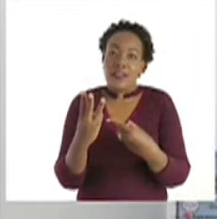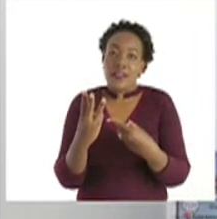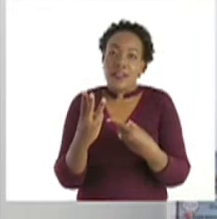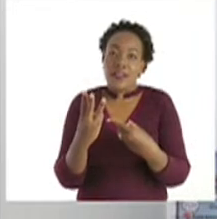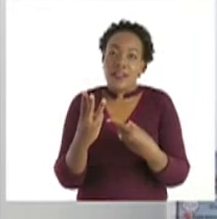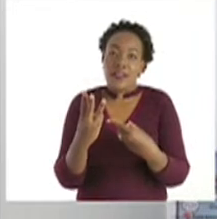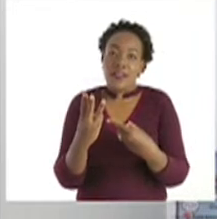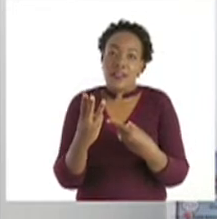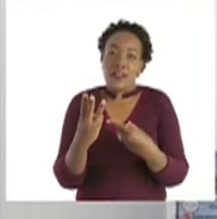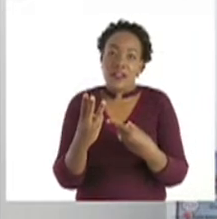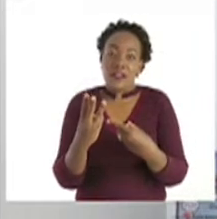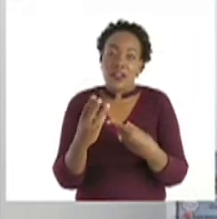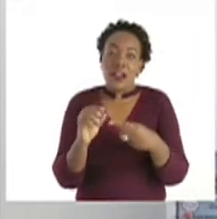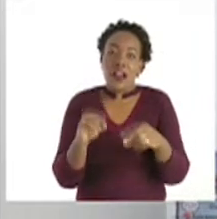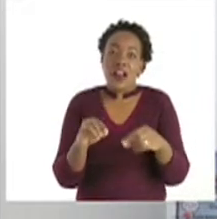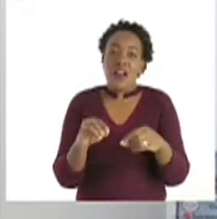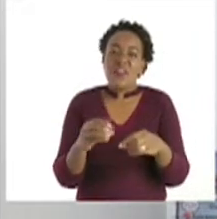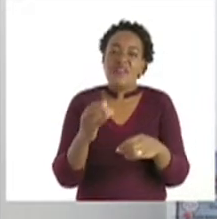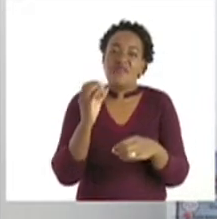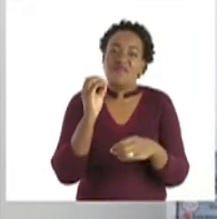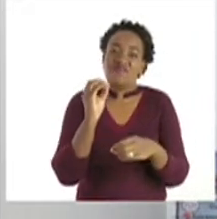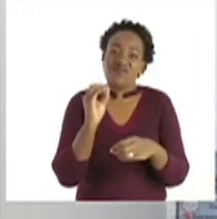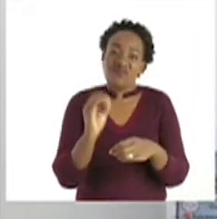Then we have a 0.